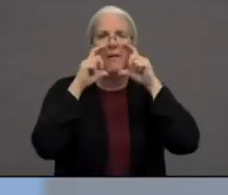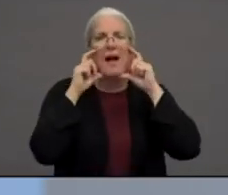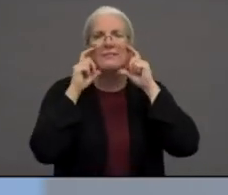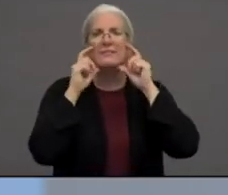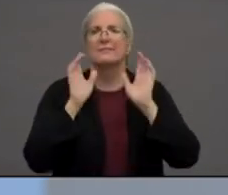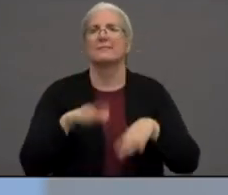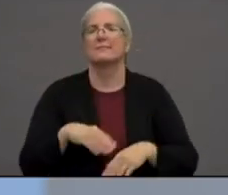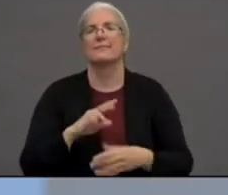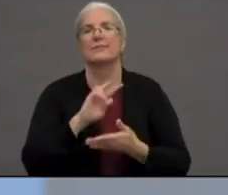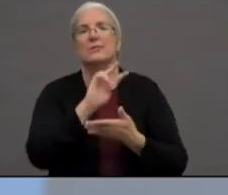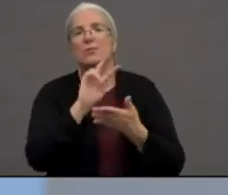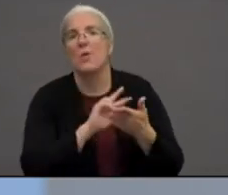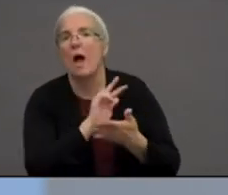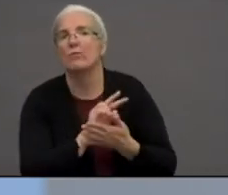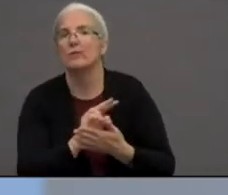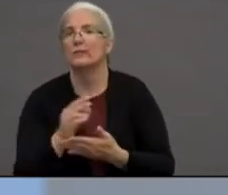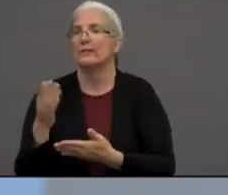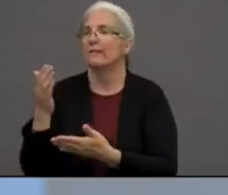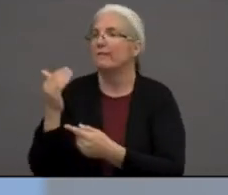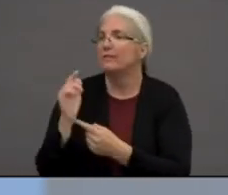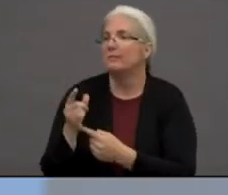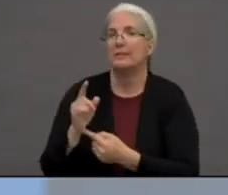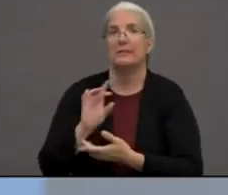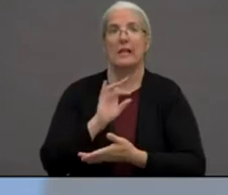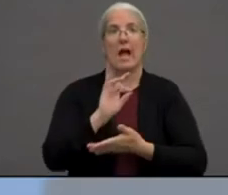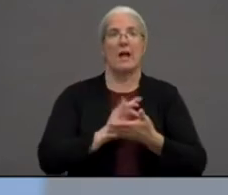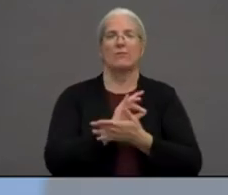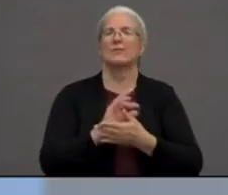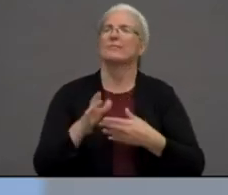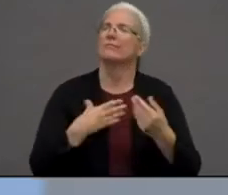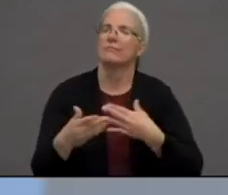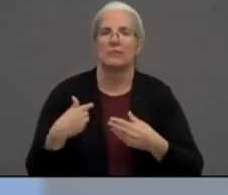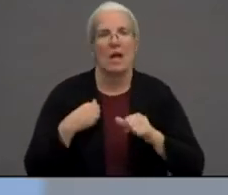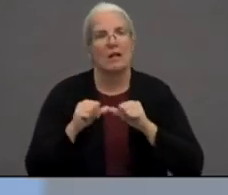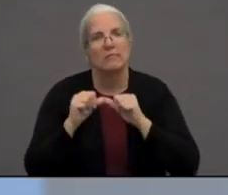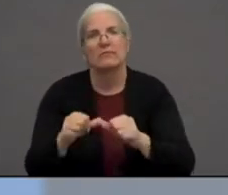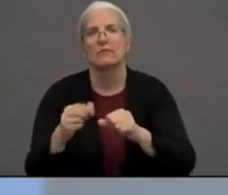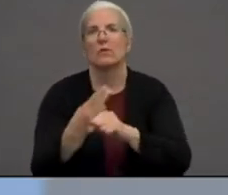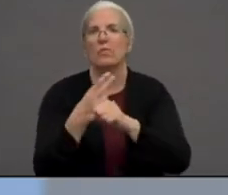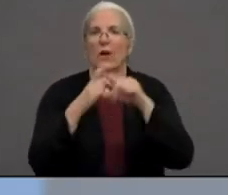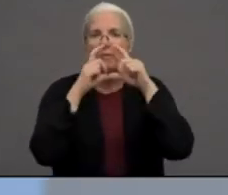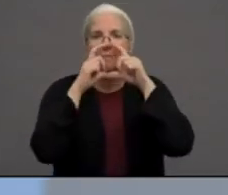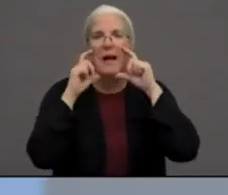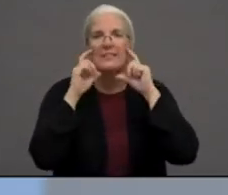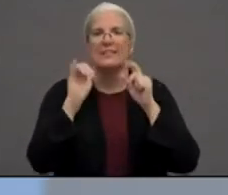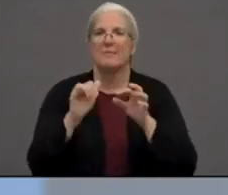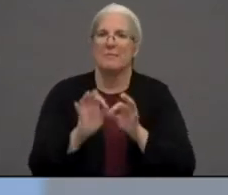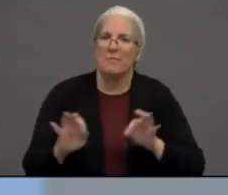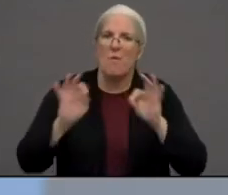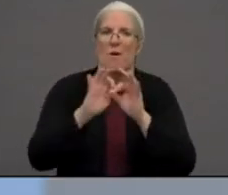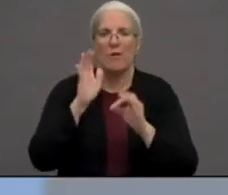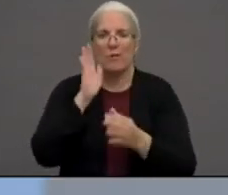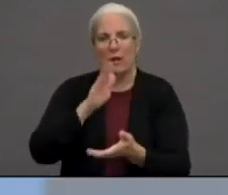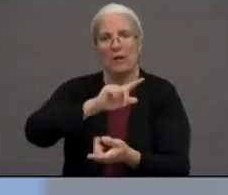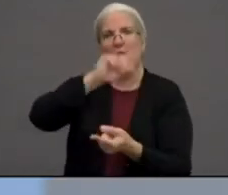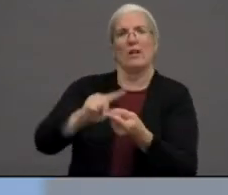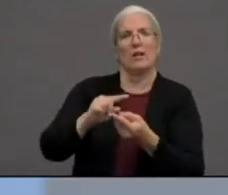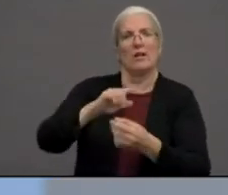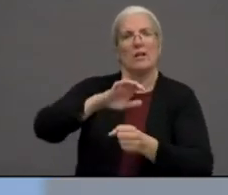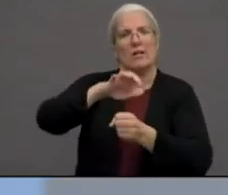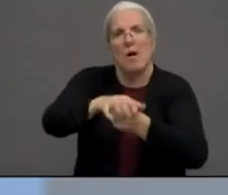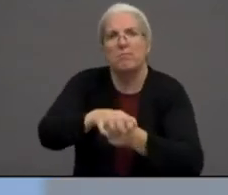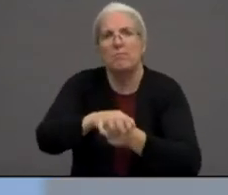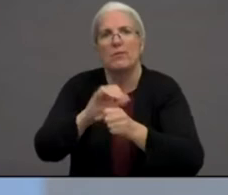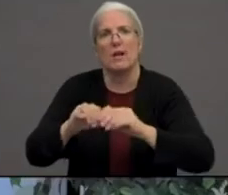whatever it may be, wear your mask. That's the important part. That's going to stop the COVID-19 from